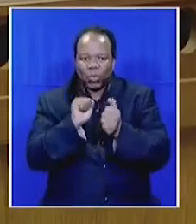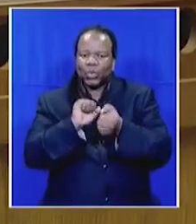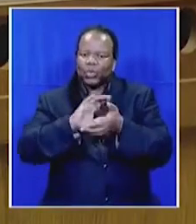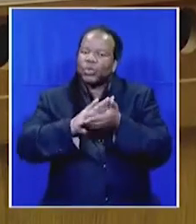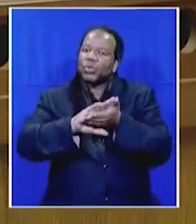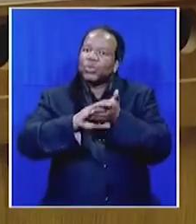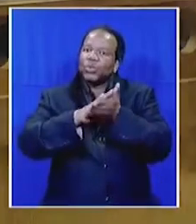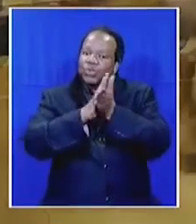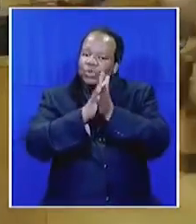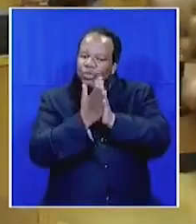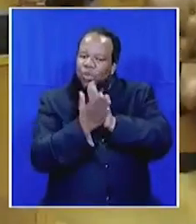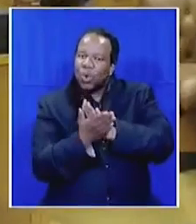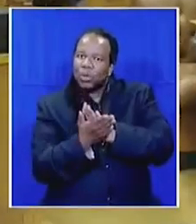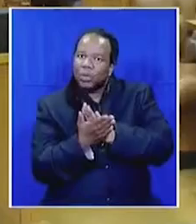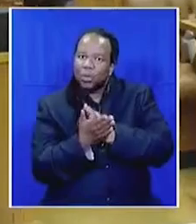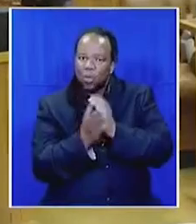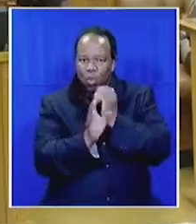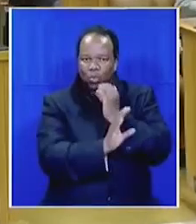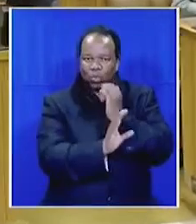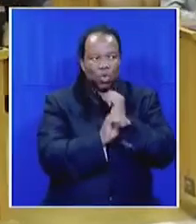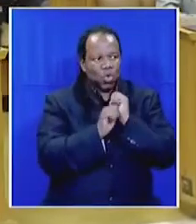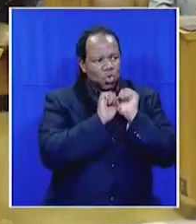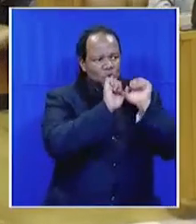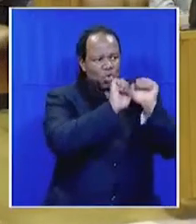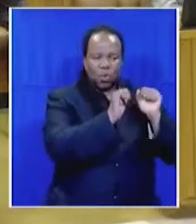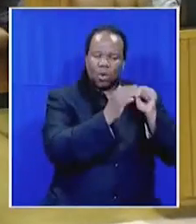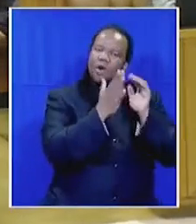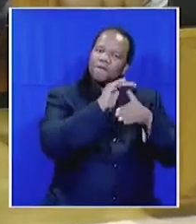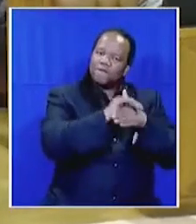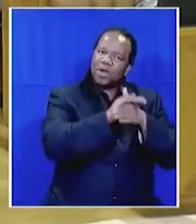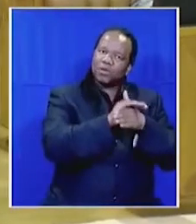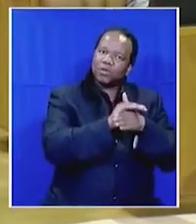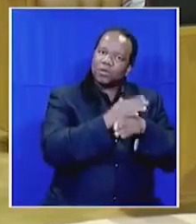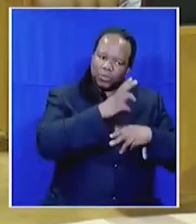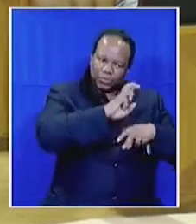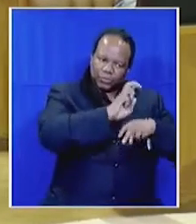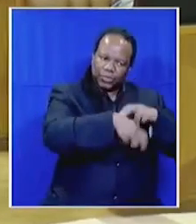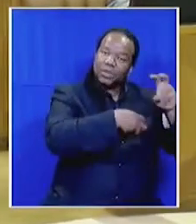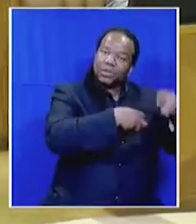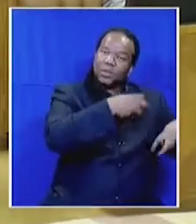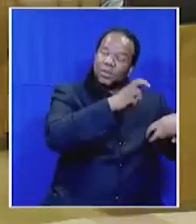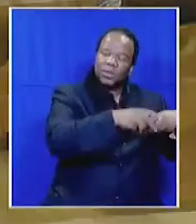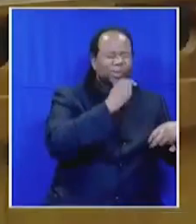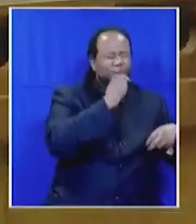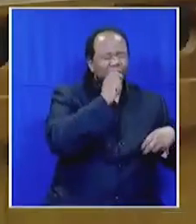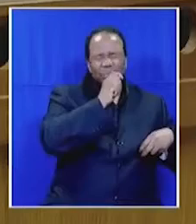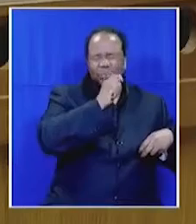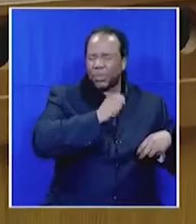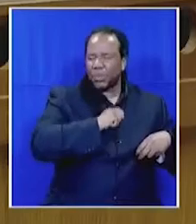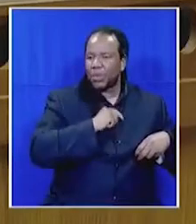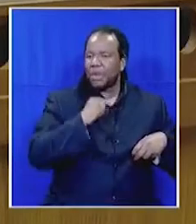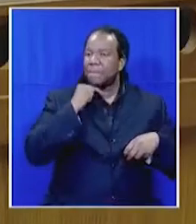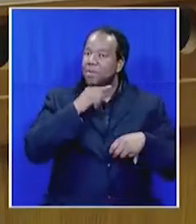your friends can loot is surely will be the ultimate betrayal. You see, Deputy Speaker,